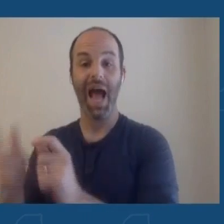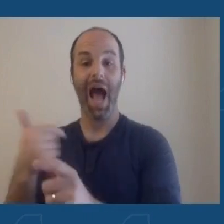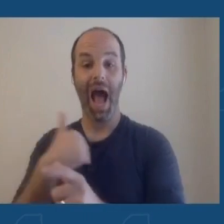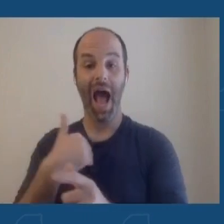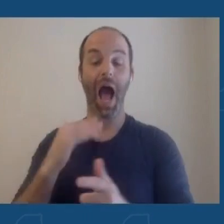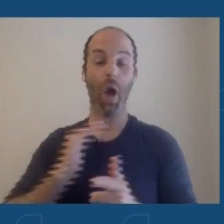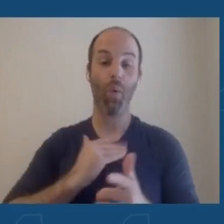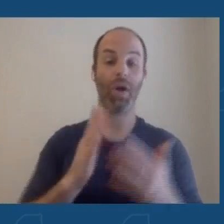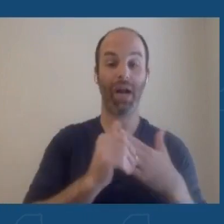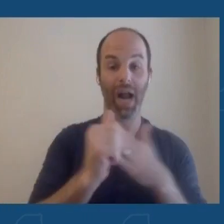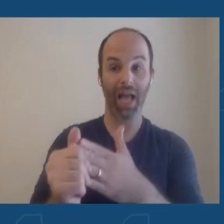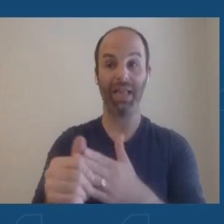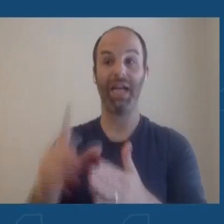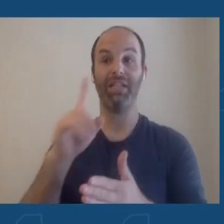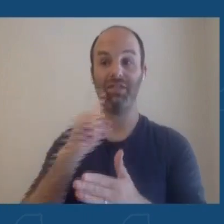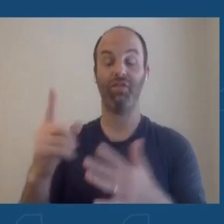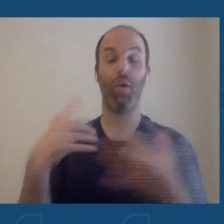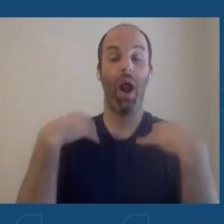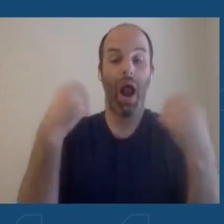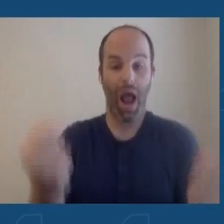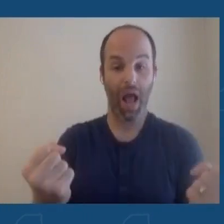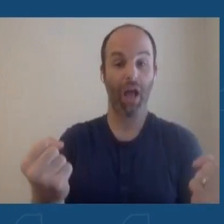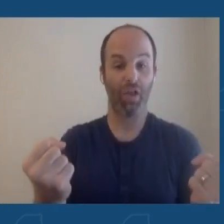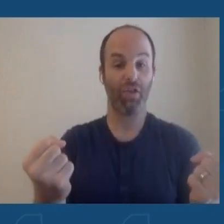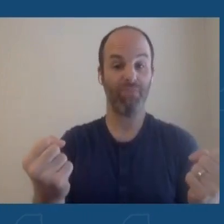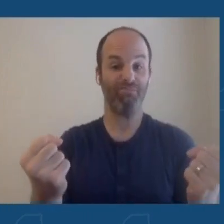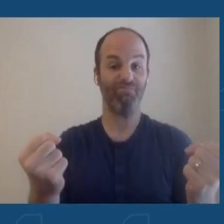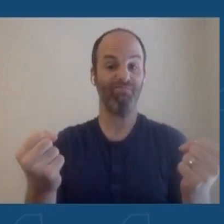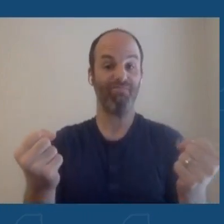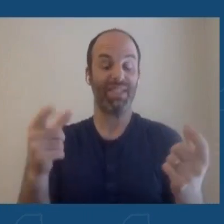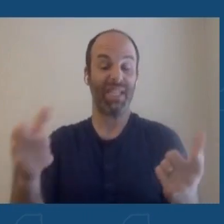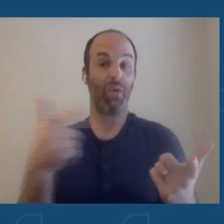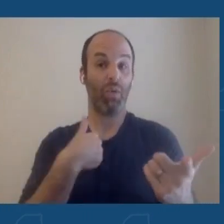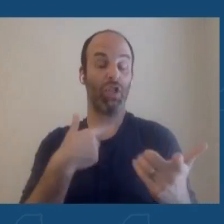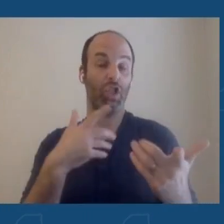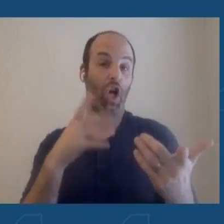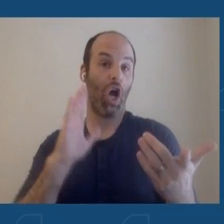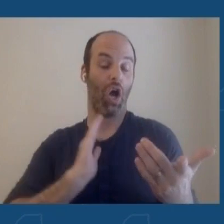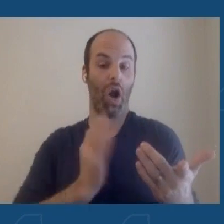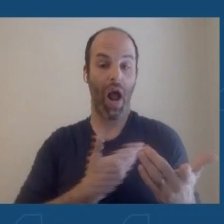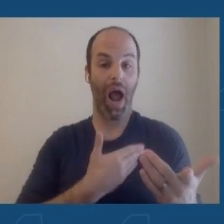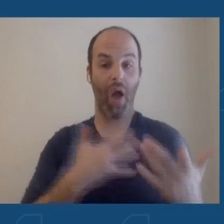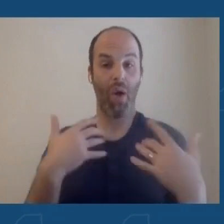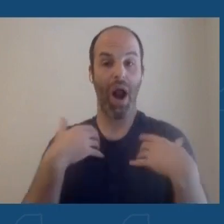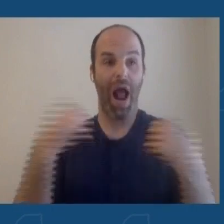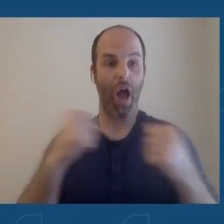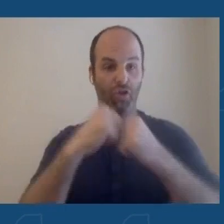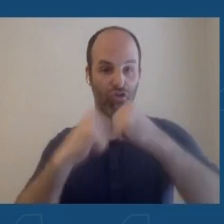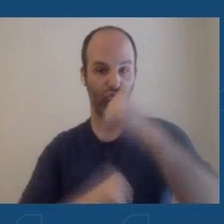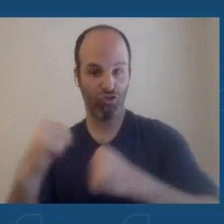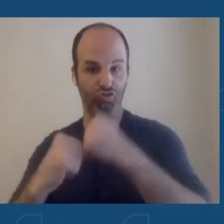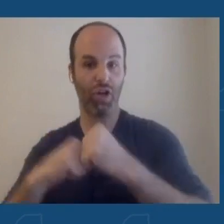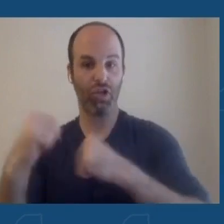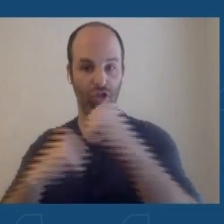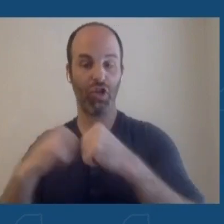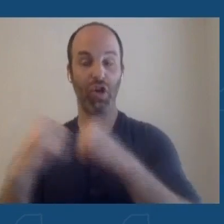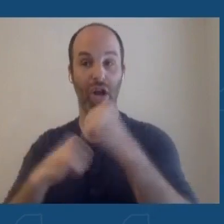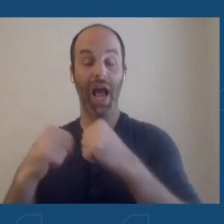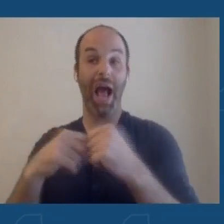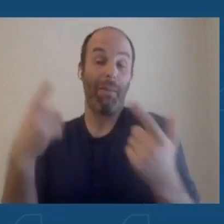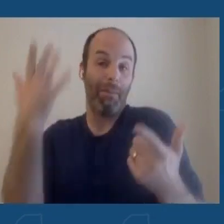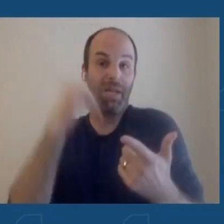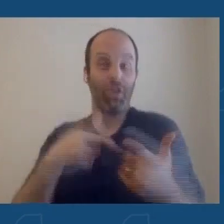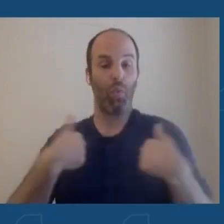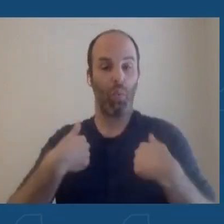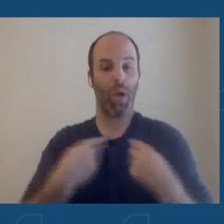a key part of our public health infrastructure in the state, as the entity that will be distributing vaccines and, of